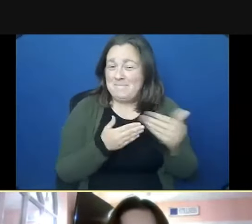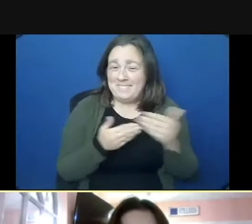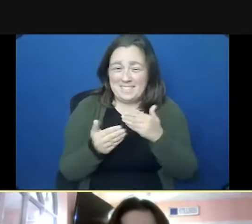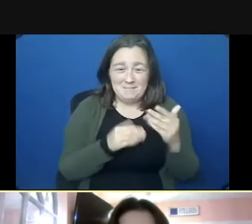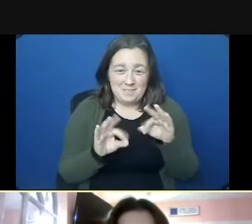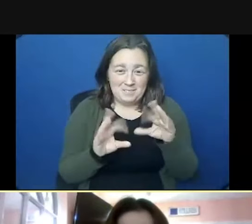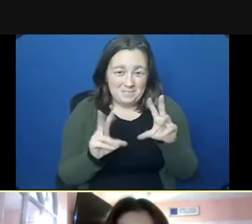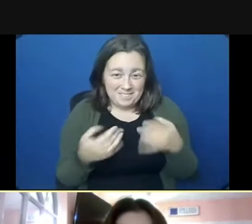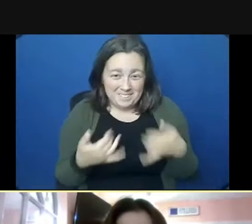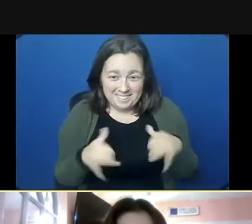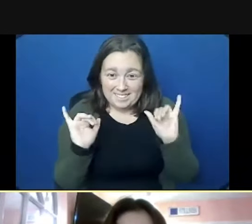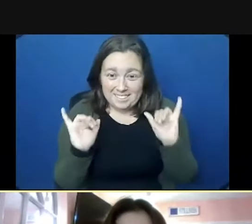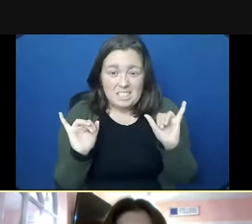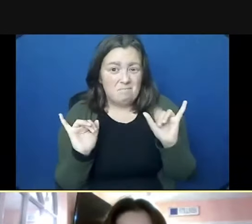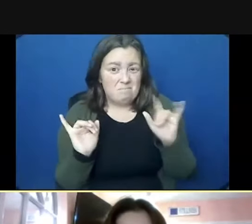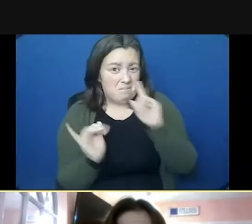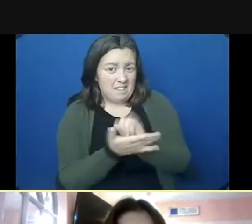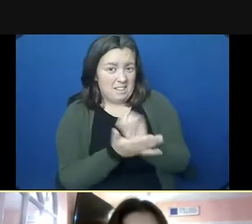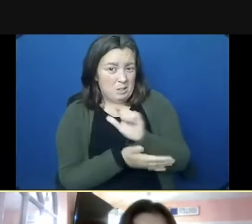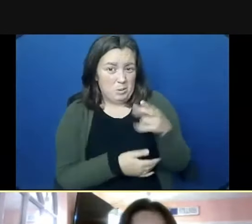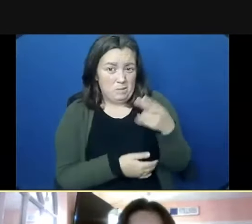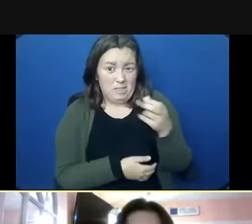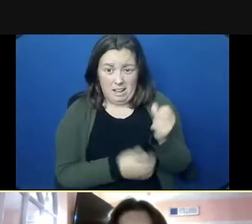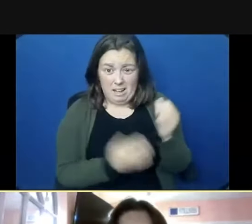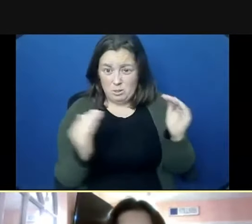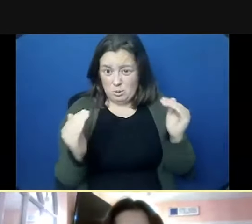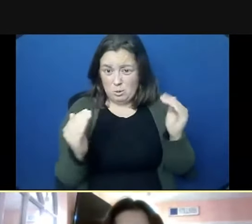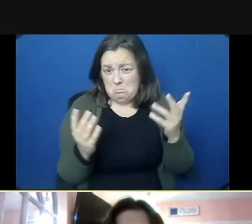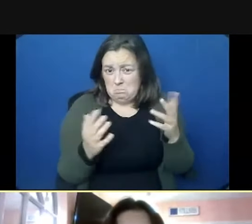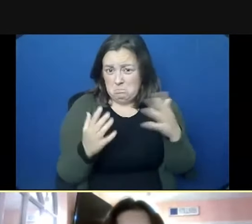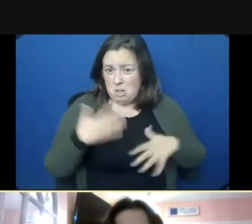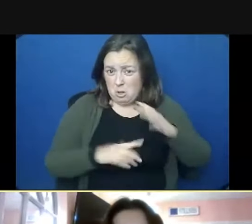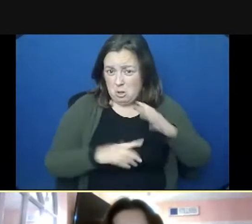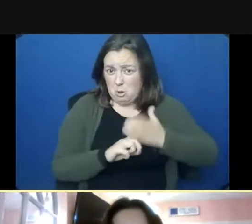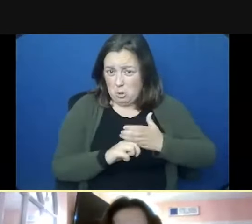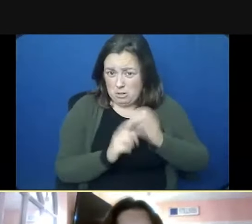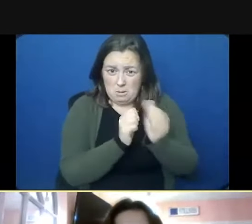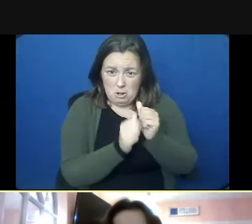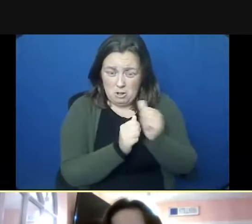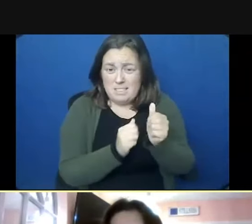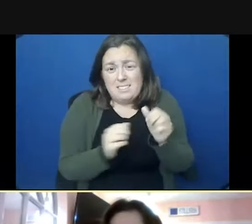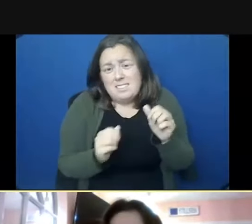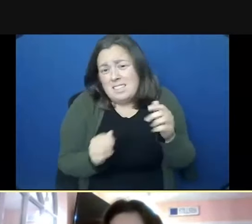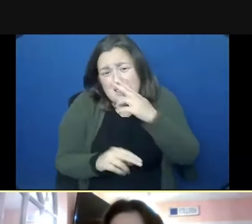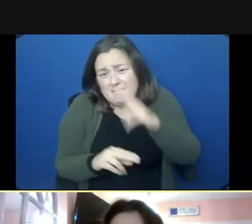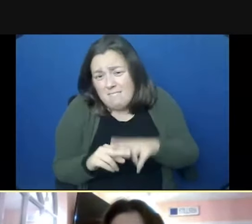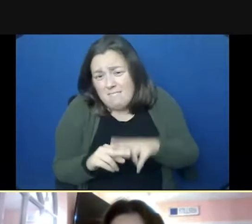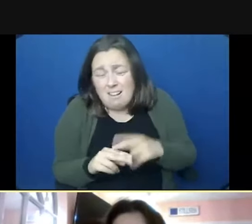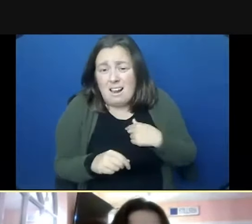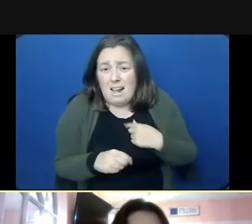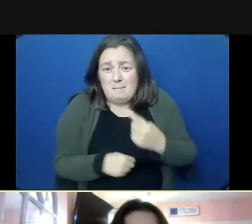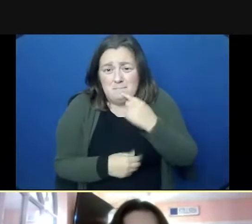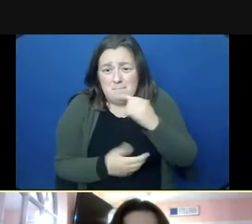fun. So, I think that's pretty much it for the high school. I think we do the costume contest and, you everyone dresses up. It's fun. You know, I've missed it. So,